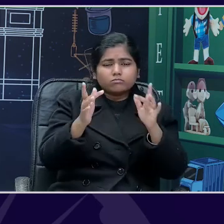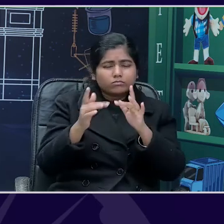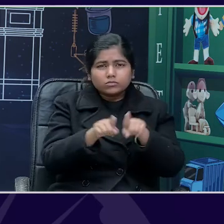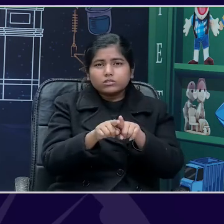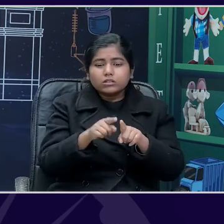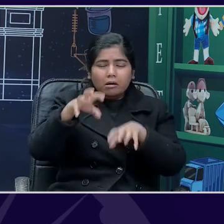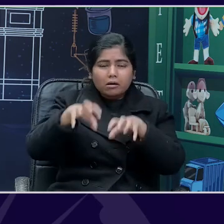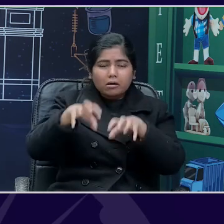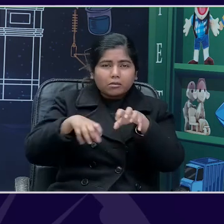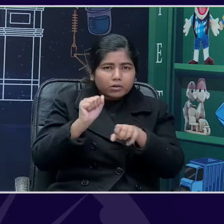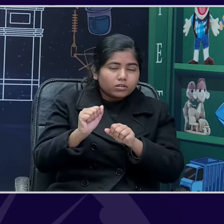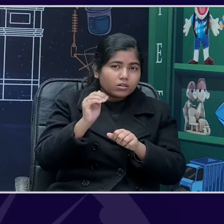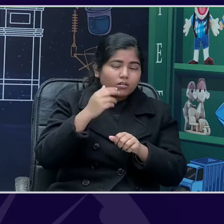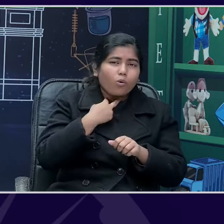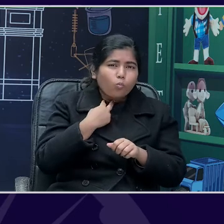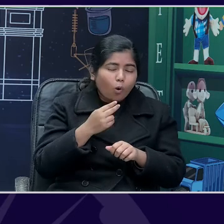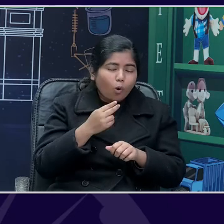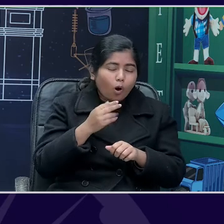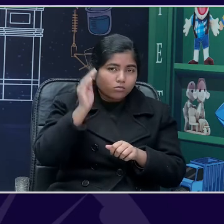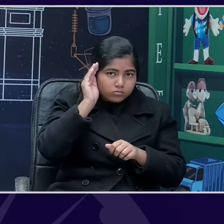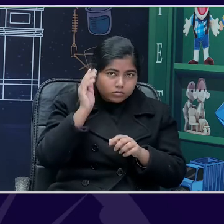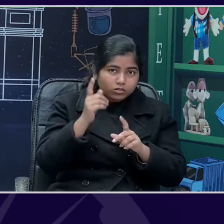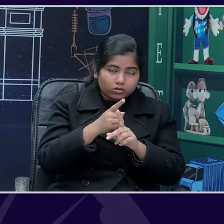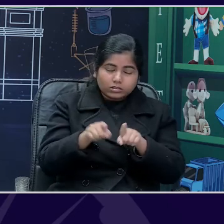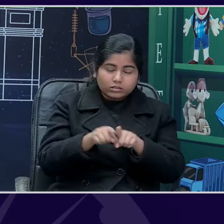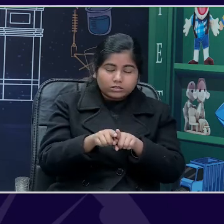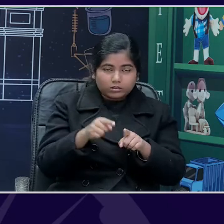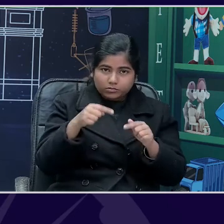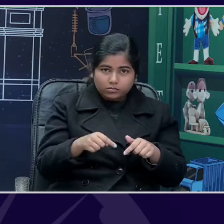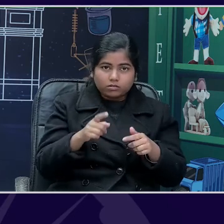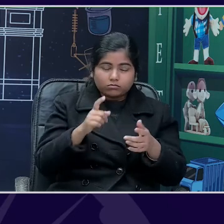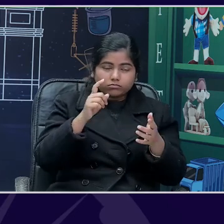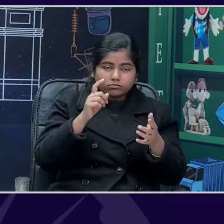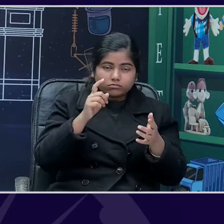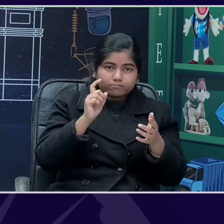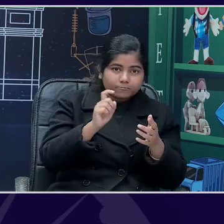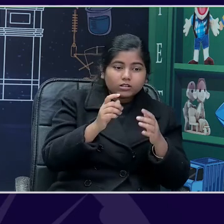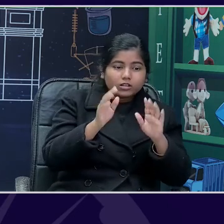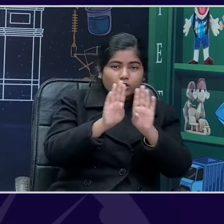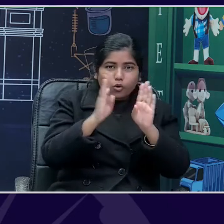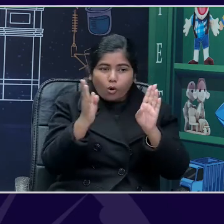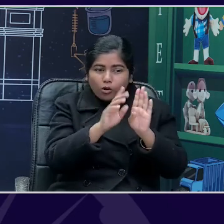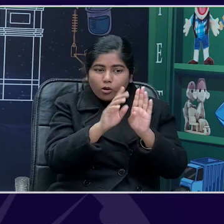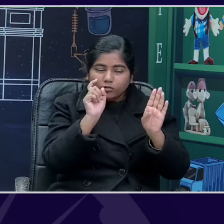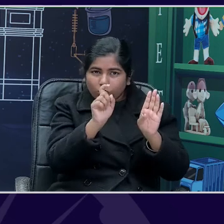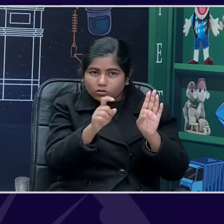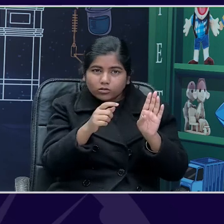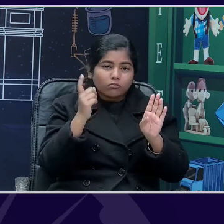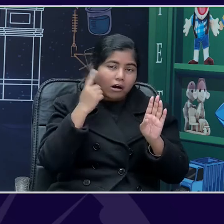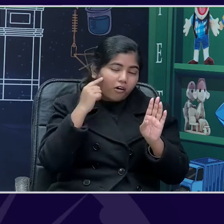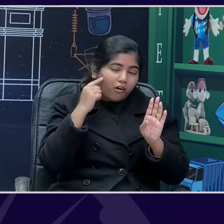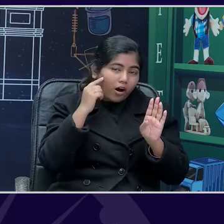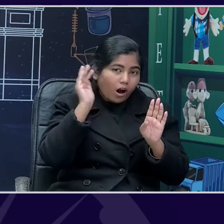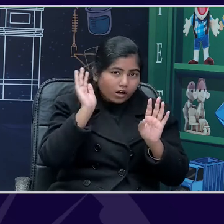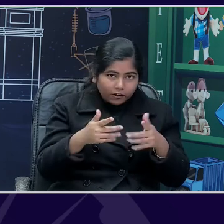animals, you know, in this lesson, like we have buzzards, we have, you know, the sound of bleating of the doe or the bleating of the fawn